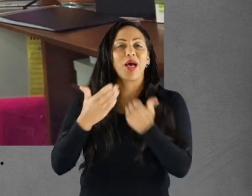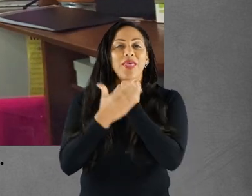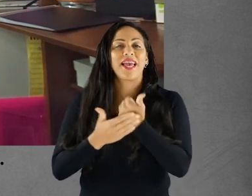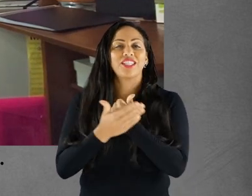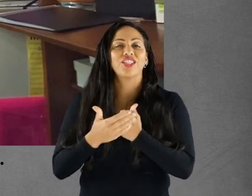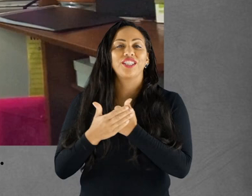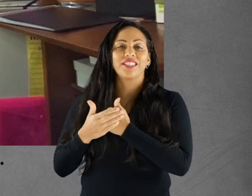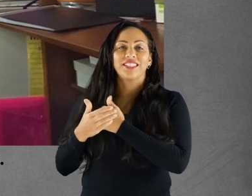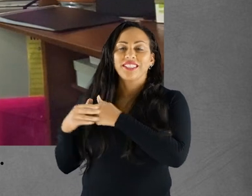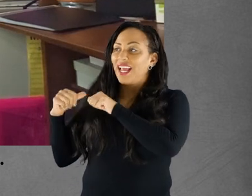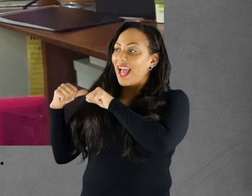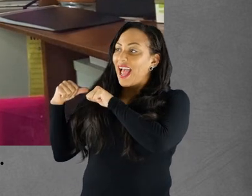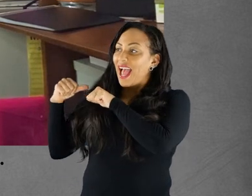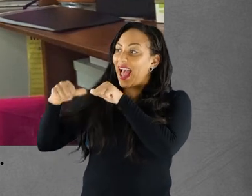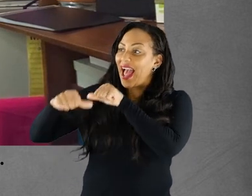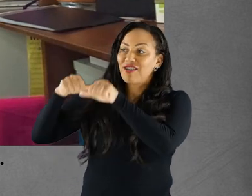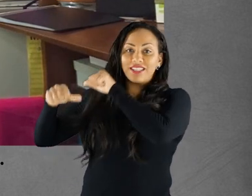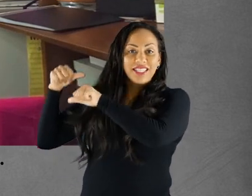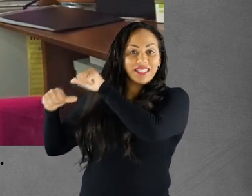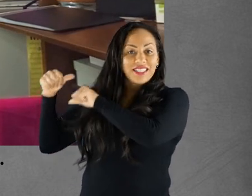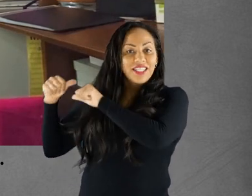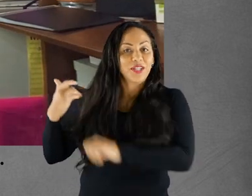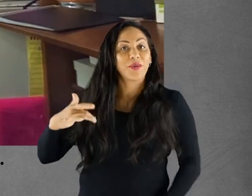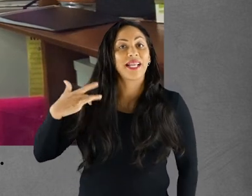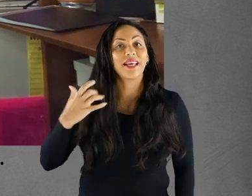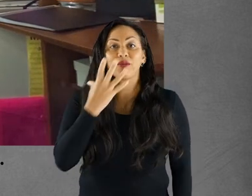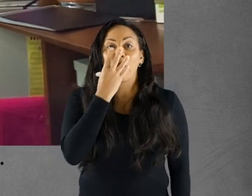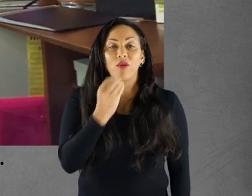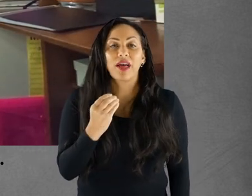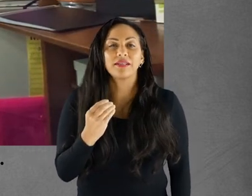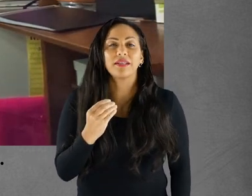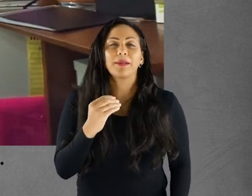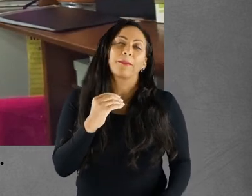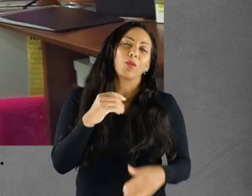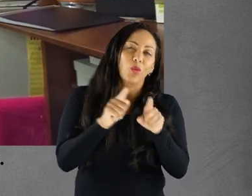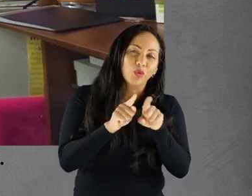who live in Wolverhampton and the West Midlands.